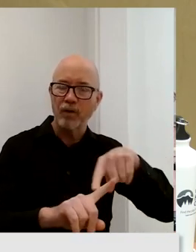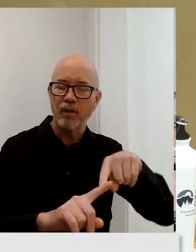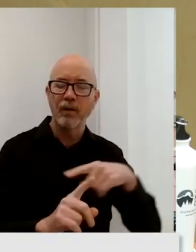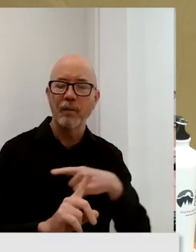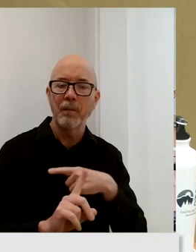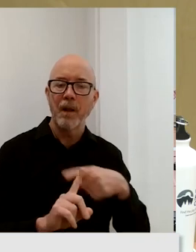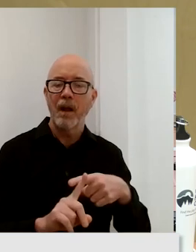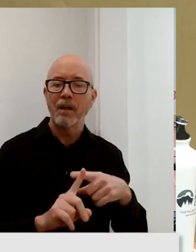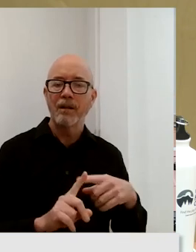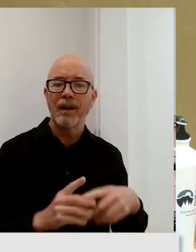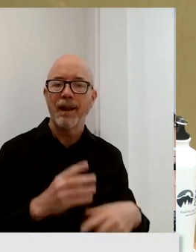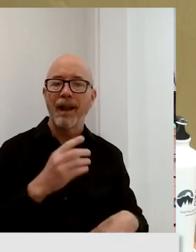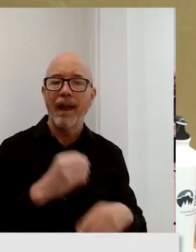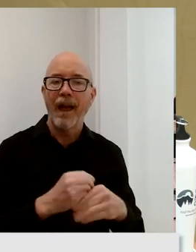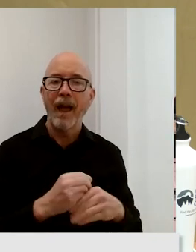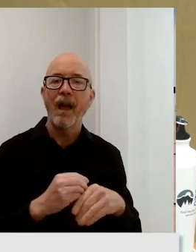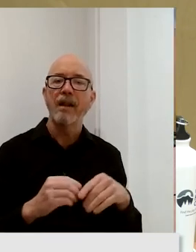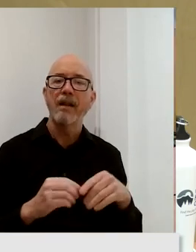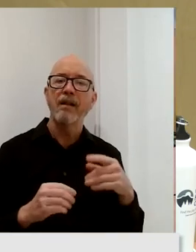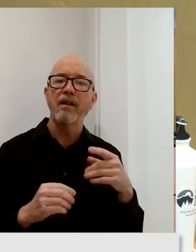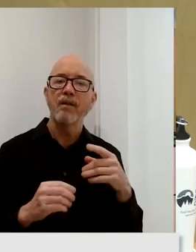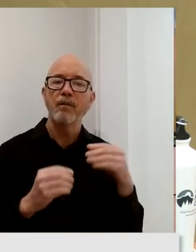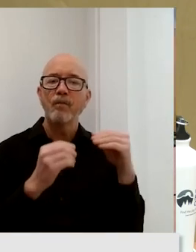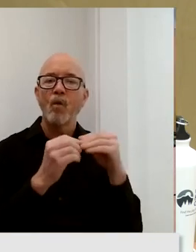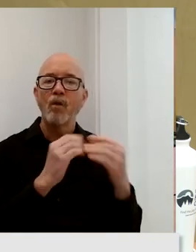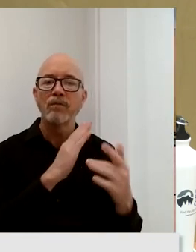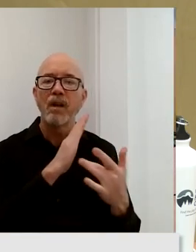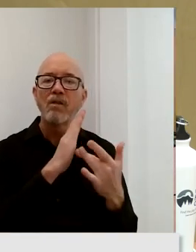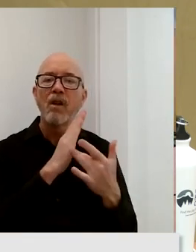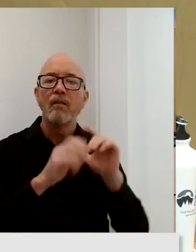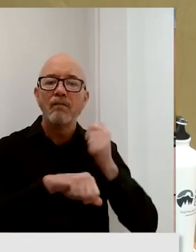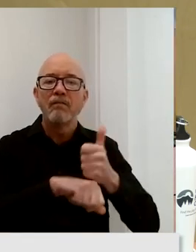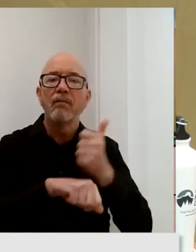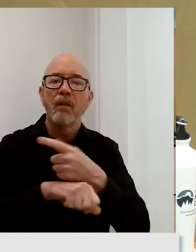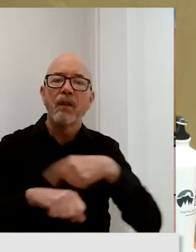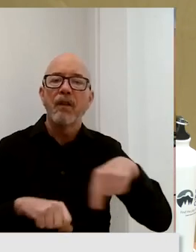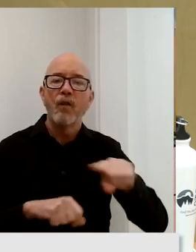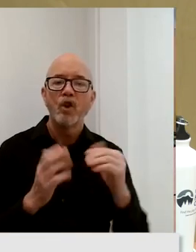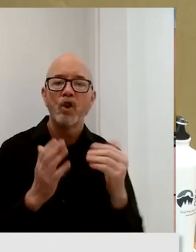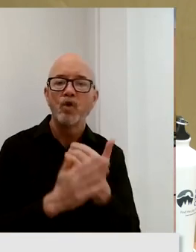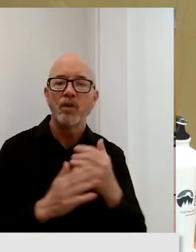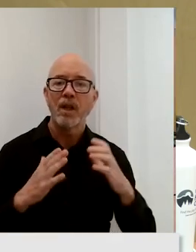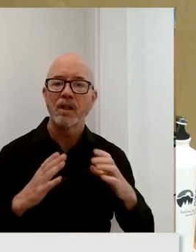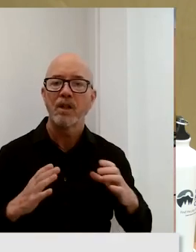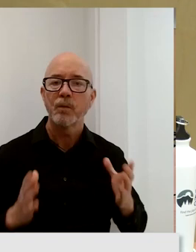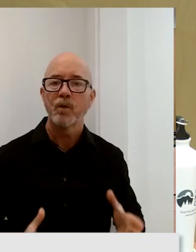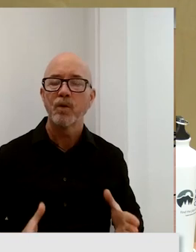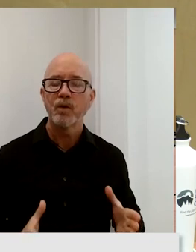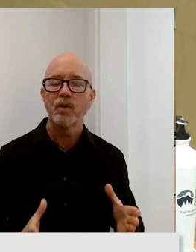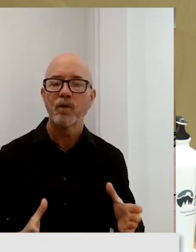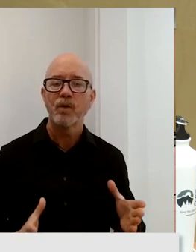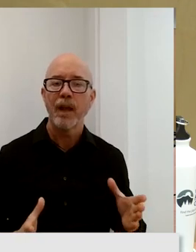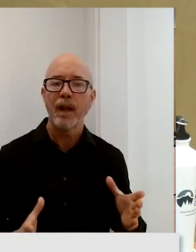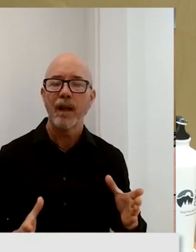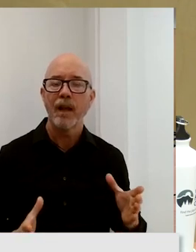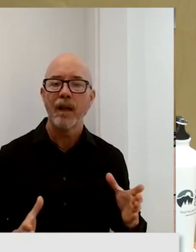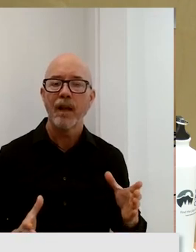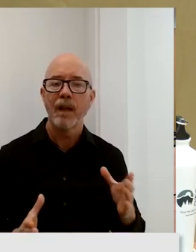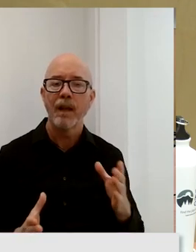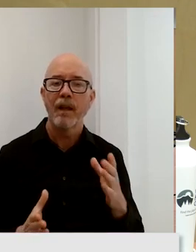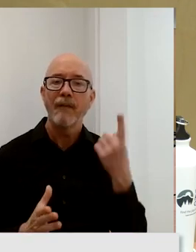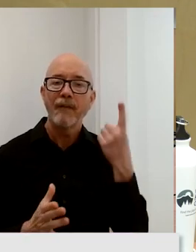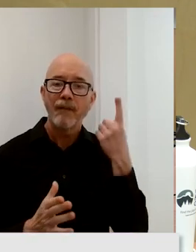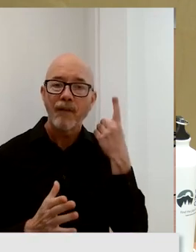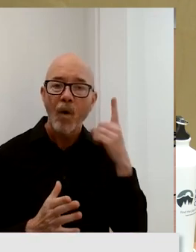point customers, new and emerging current and emerging to have, uh, emergency calling